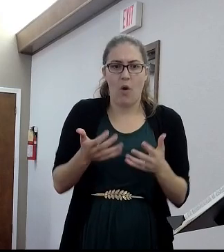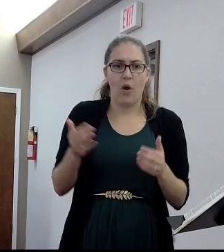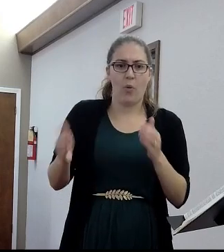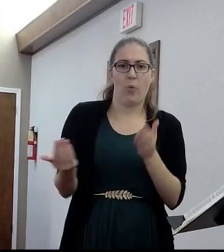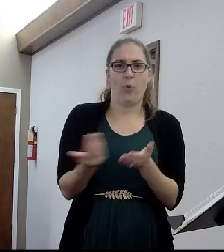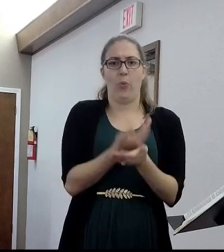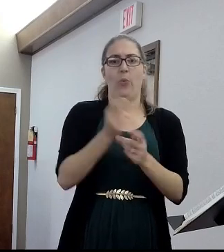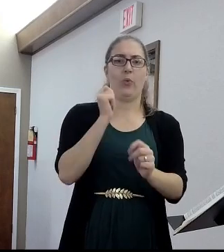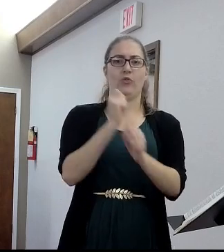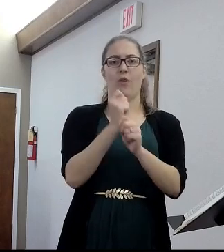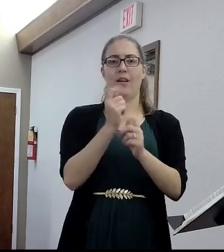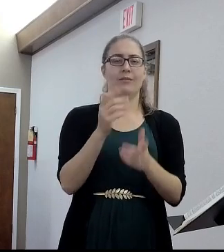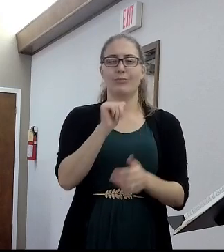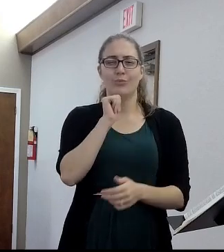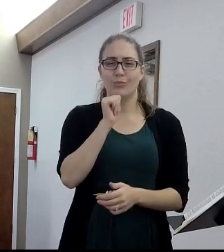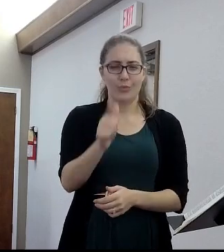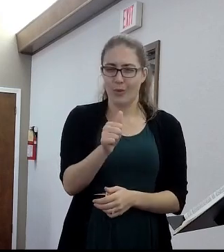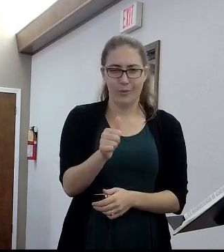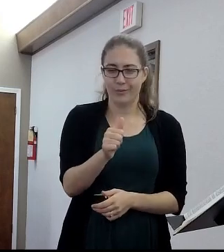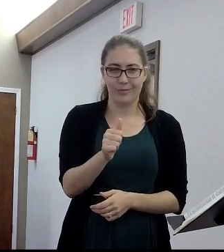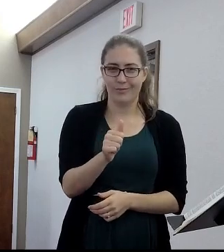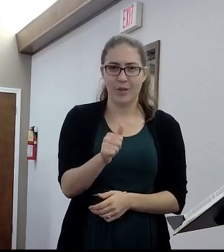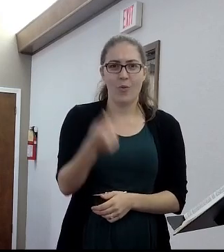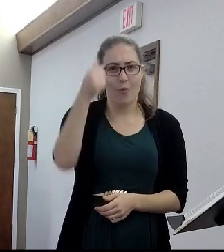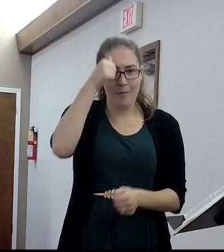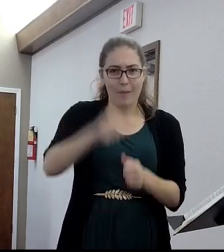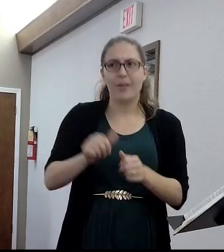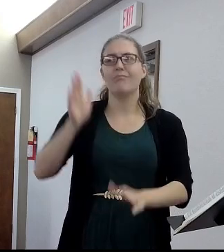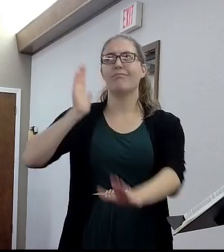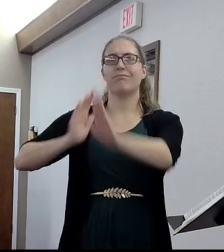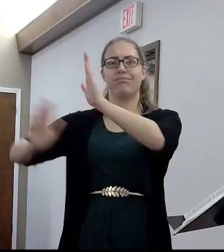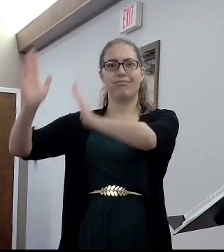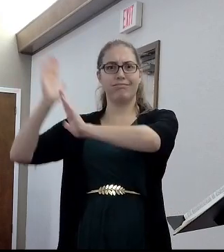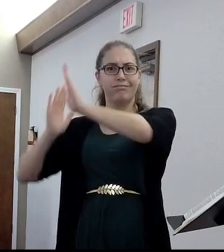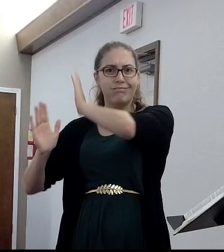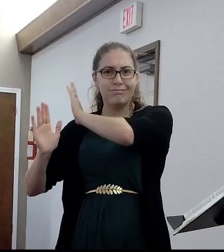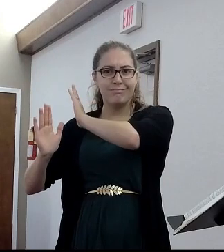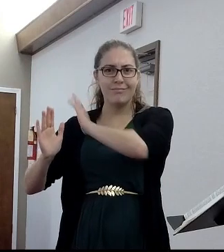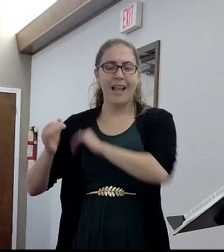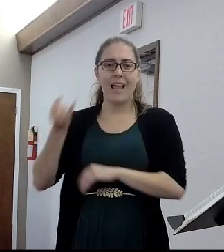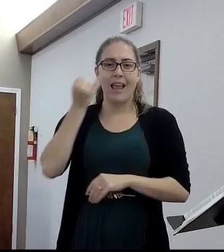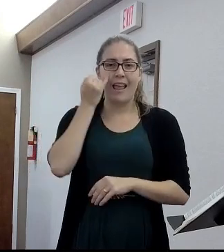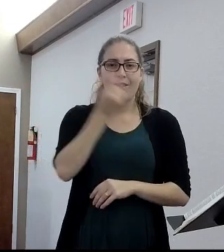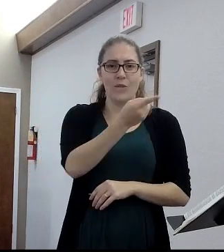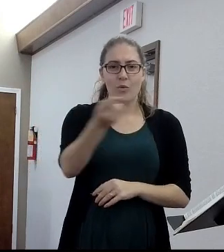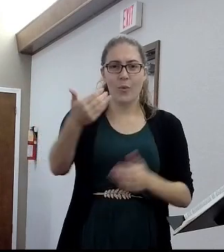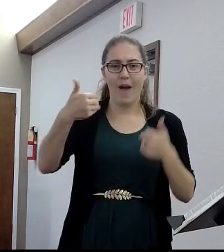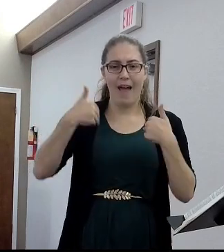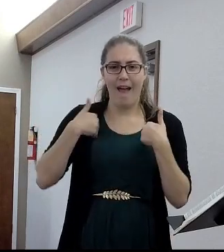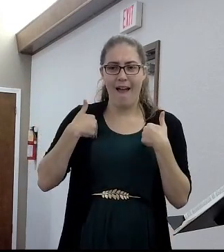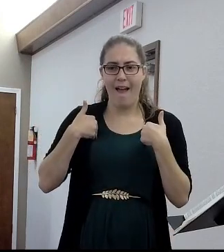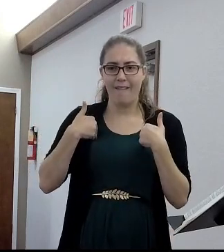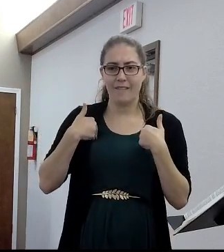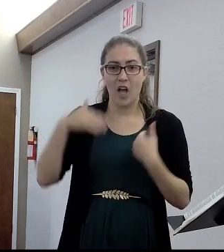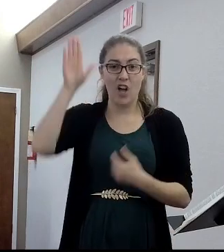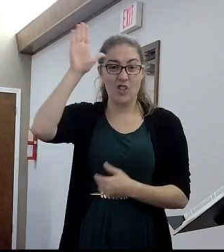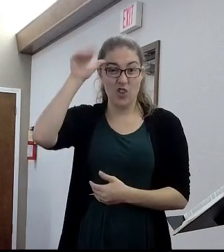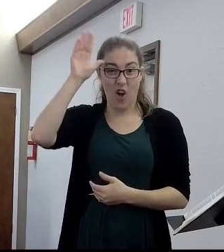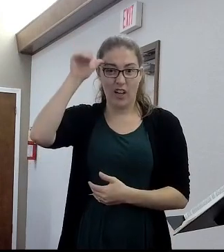is first century Middle East, okay? You are lucky to have, like, a donkey.